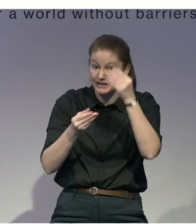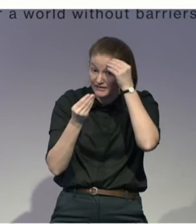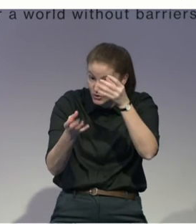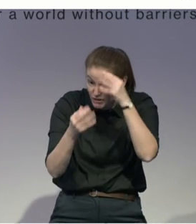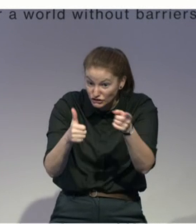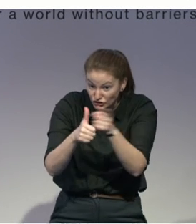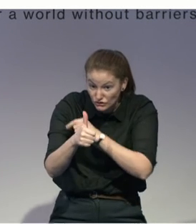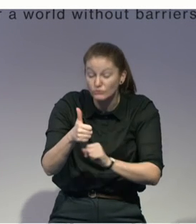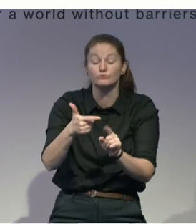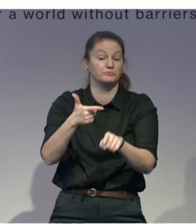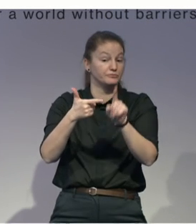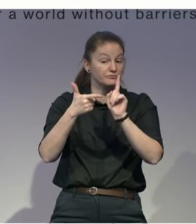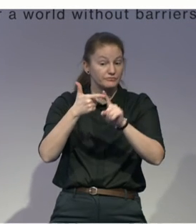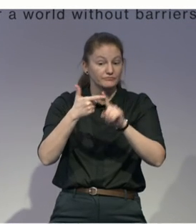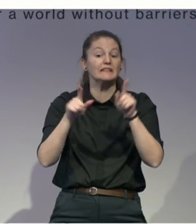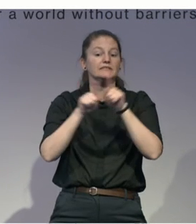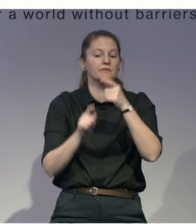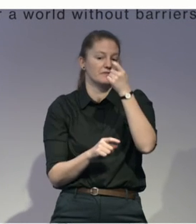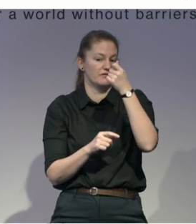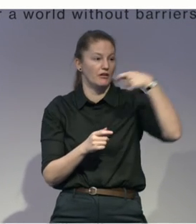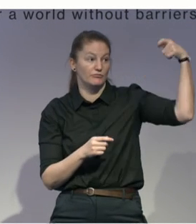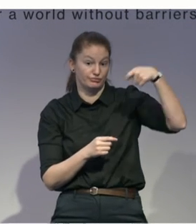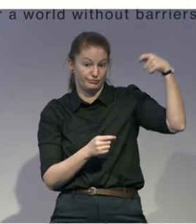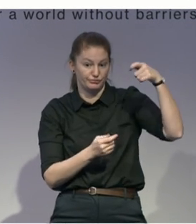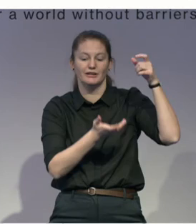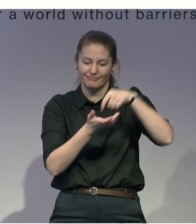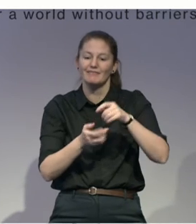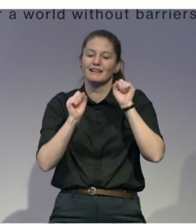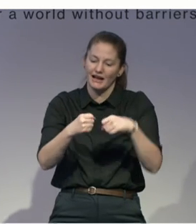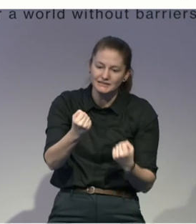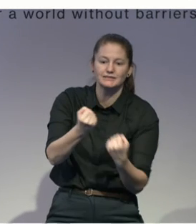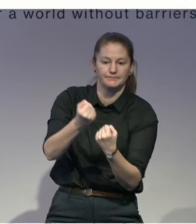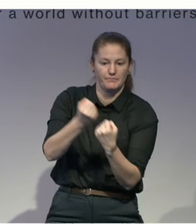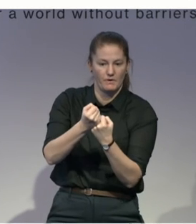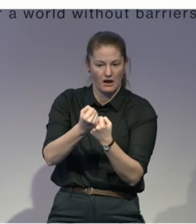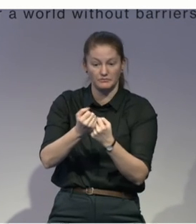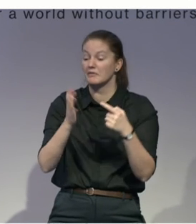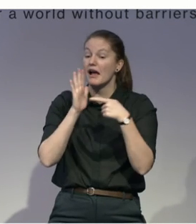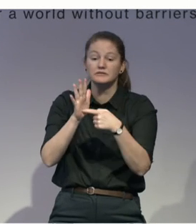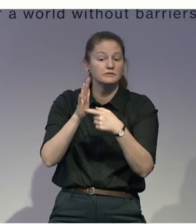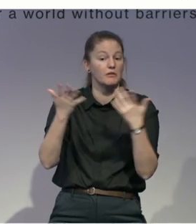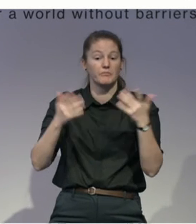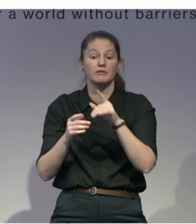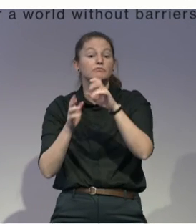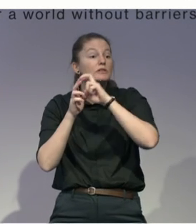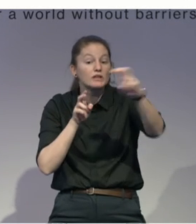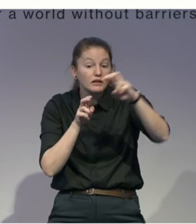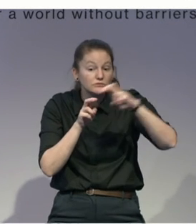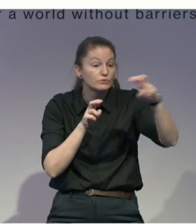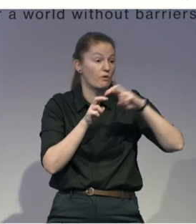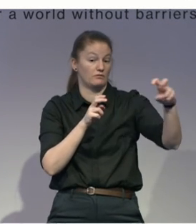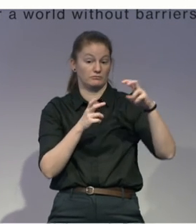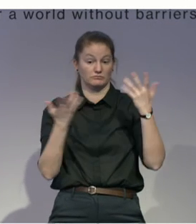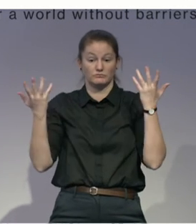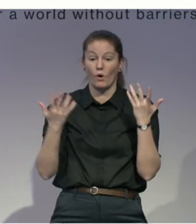schemes to help them along, such as transportation subsidies, and also subsidies to purchase assistive technology